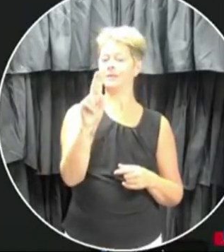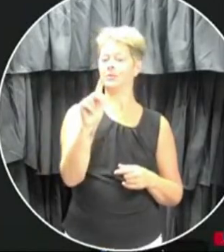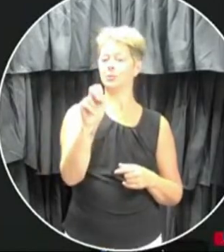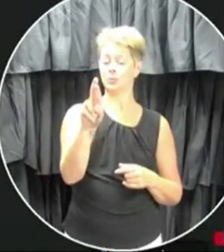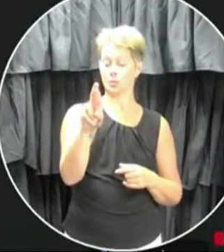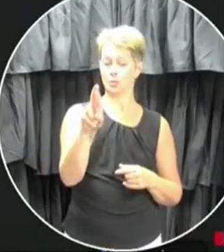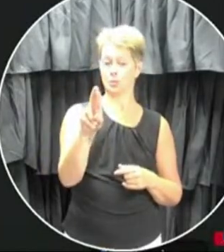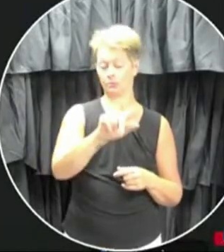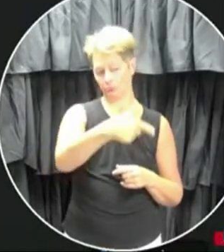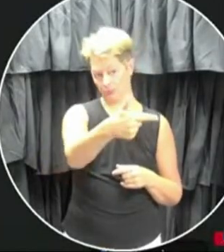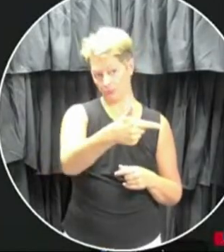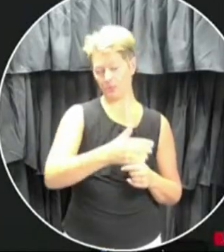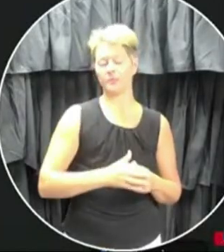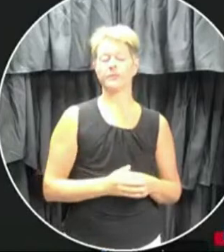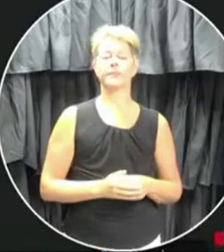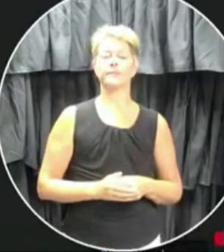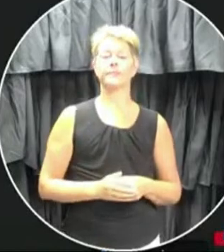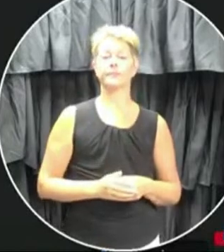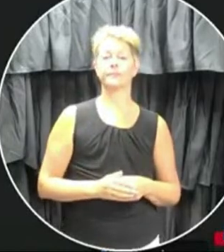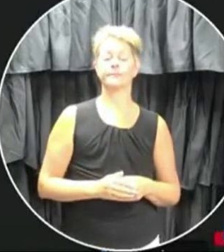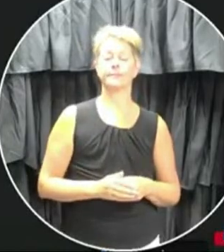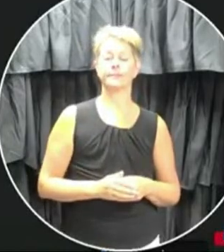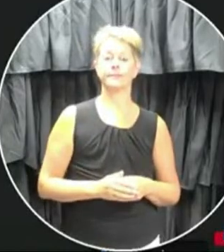and you can go right ahead.